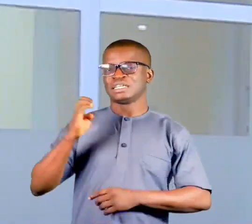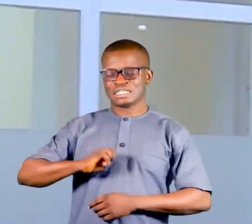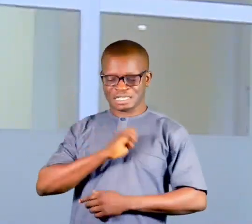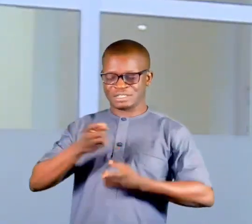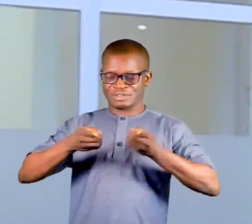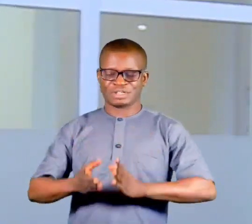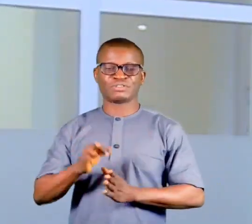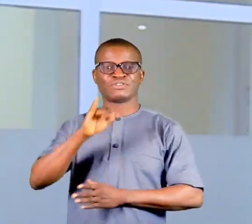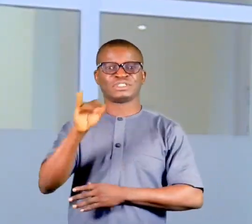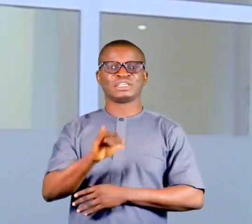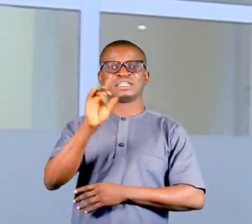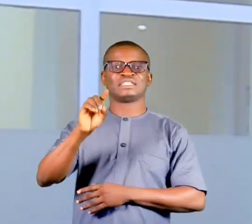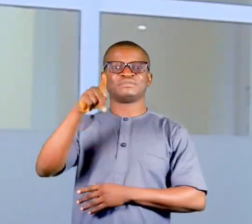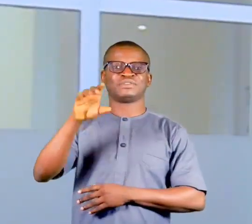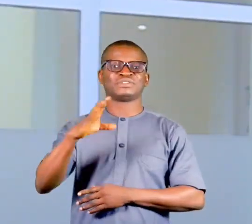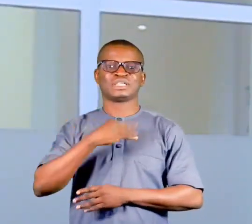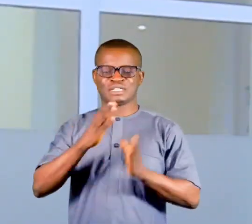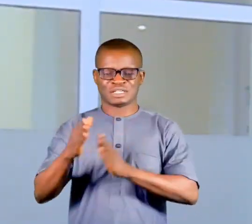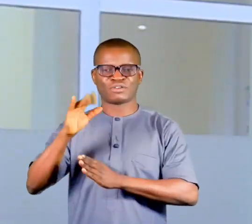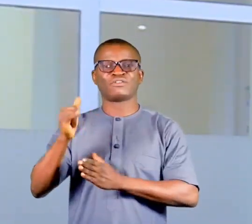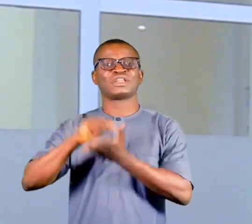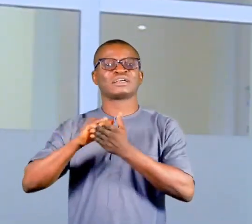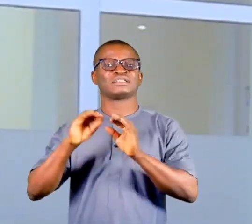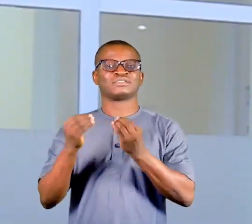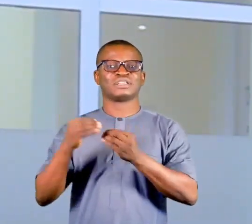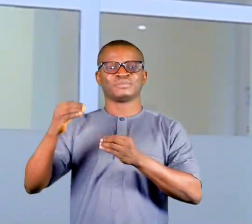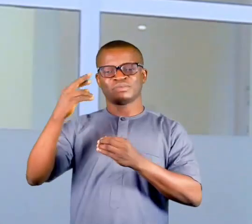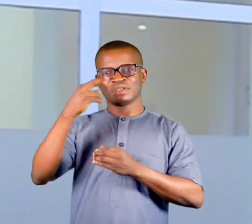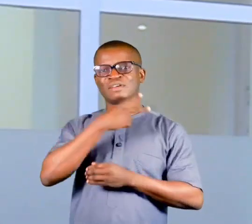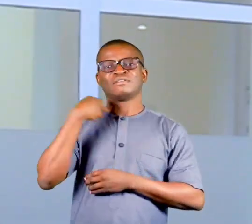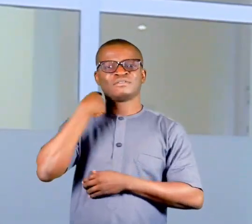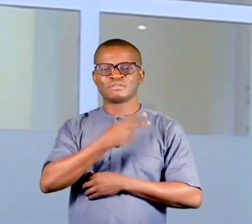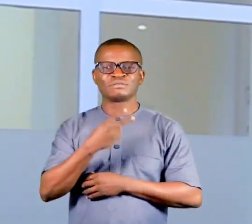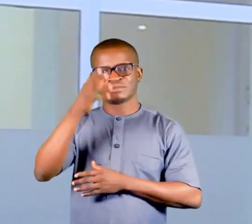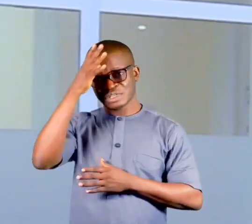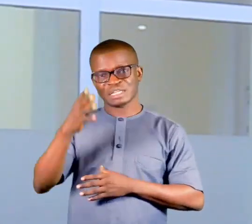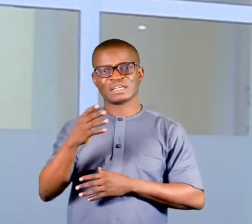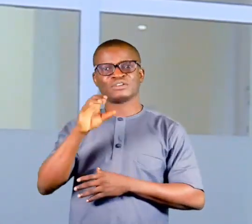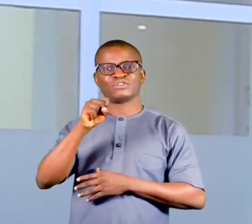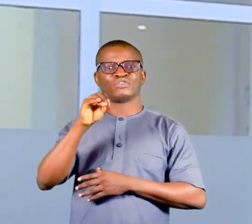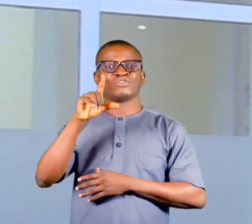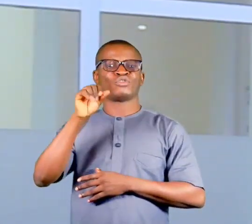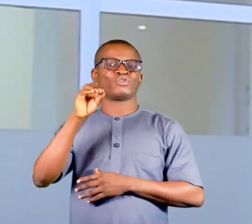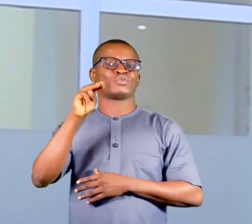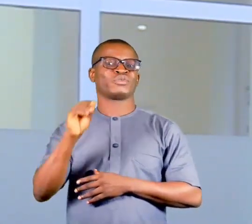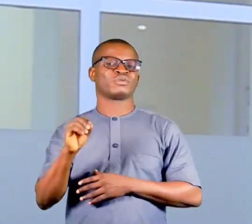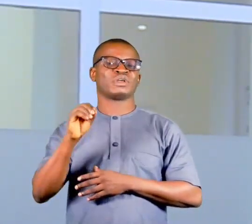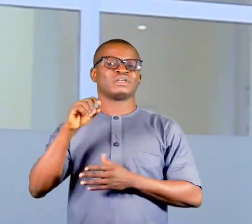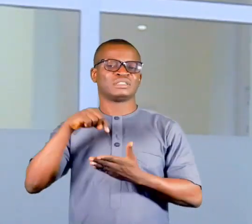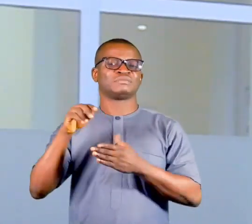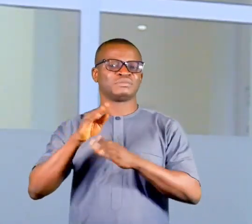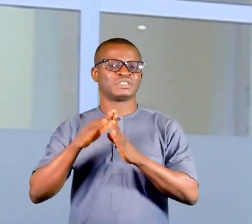The executive director of JDPC and convener of the event, Reverend Father Suleiman Ukko, said the meeting is to